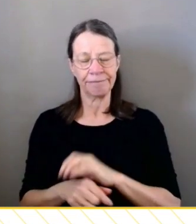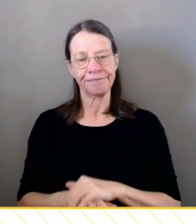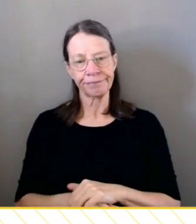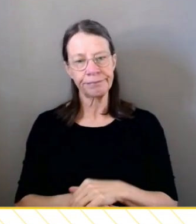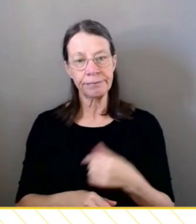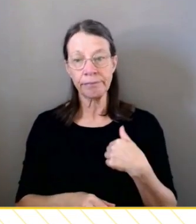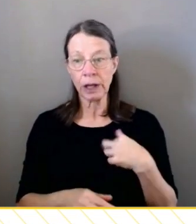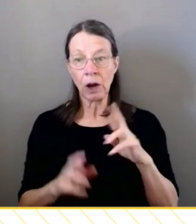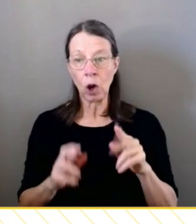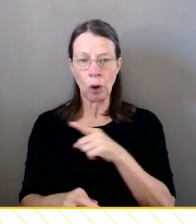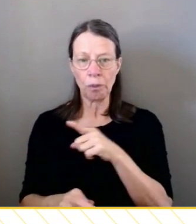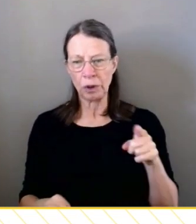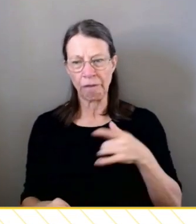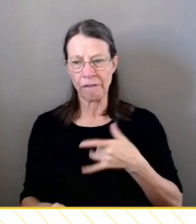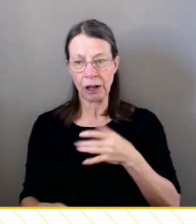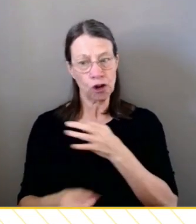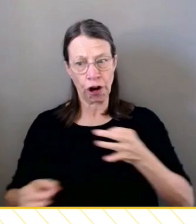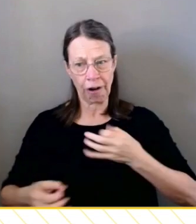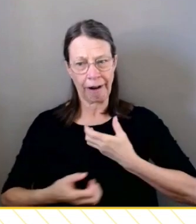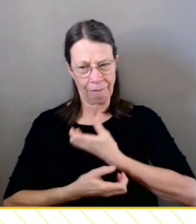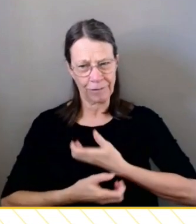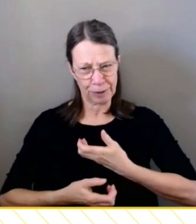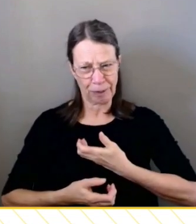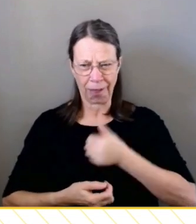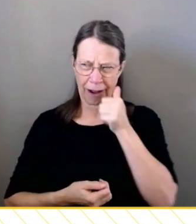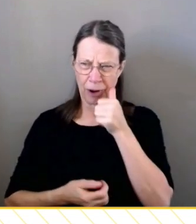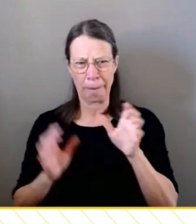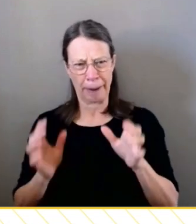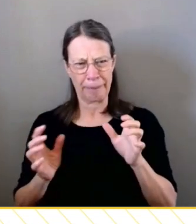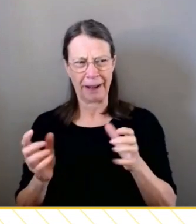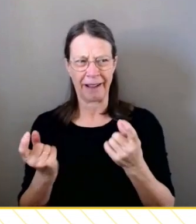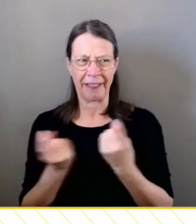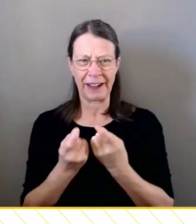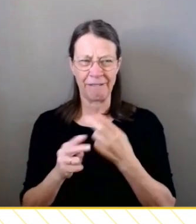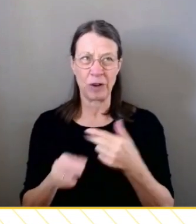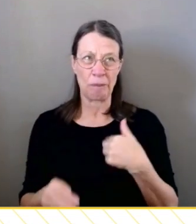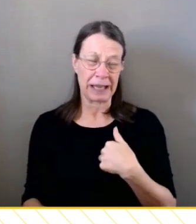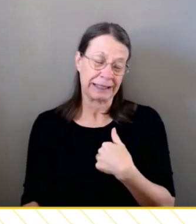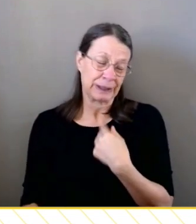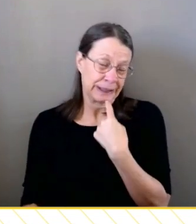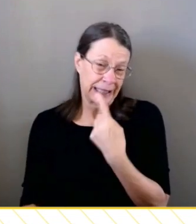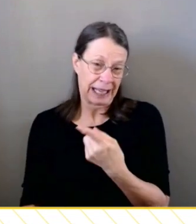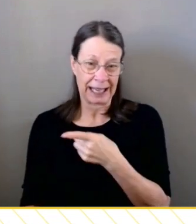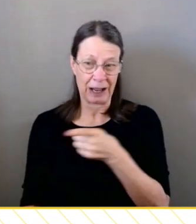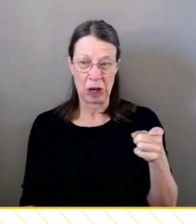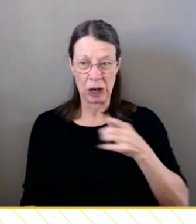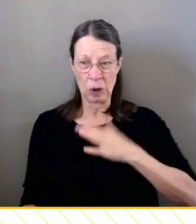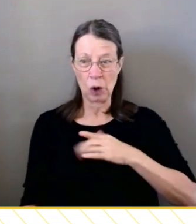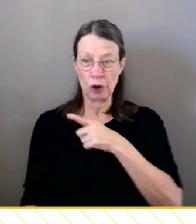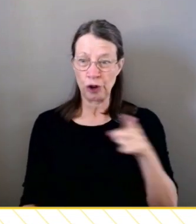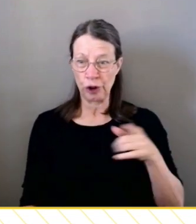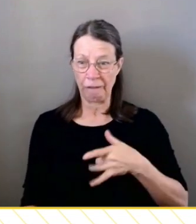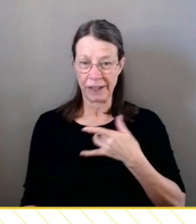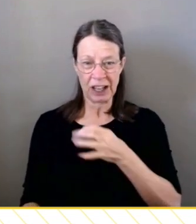feeling uncomfortable. And that's a very unusual thing, I think, to say at the end of a conference. But that discomfort that we